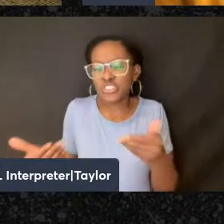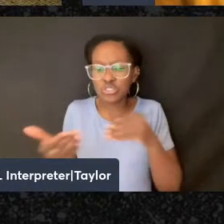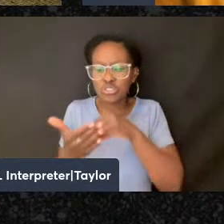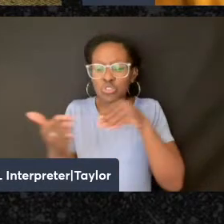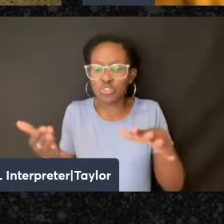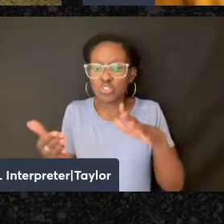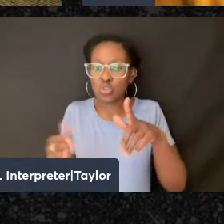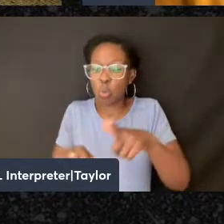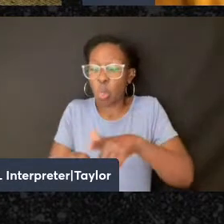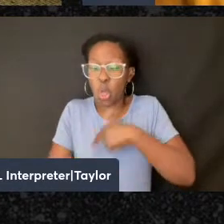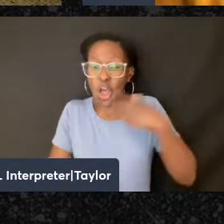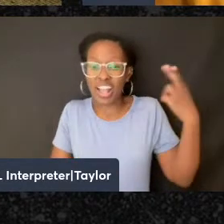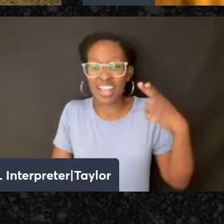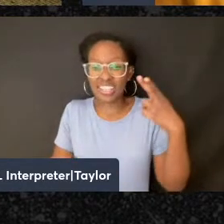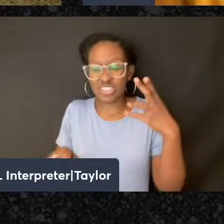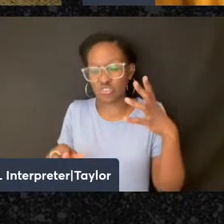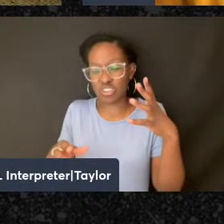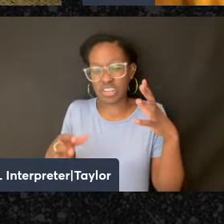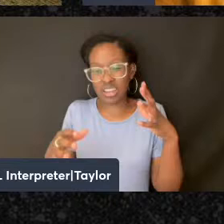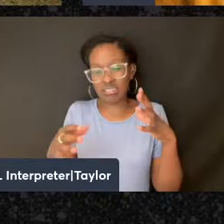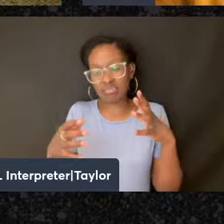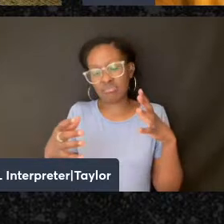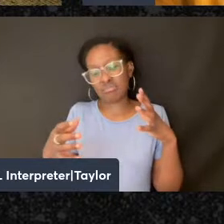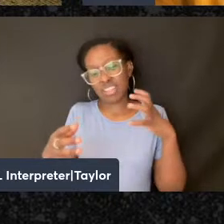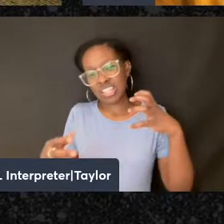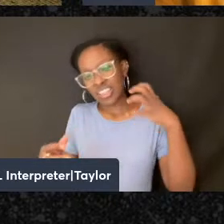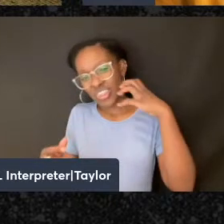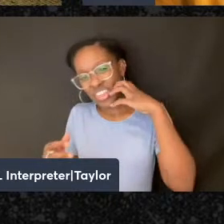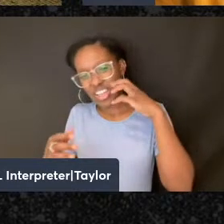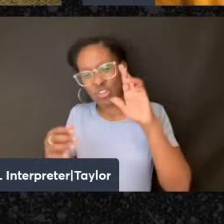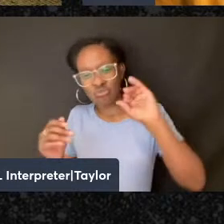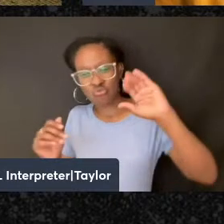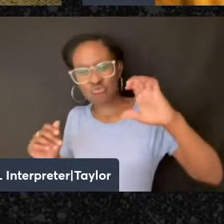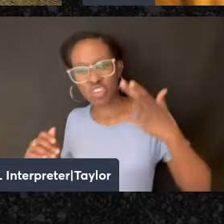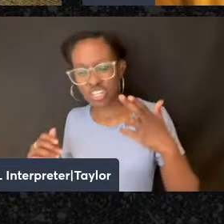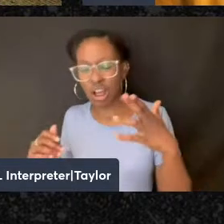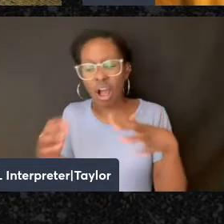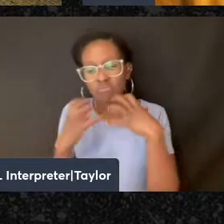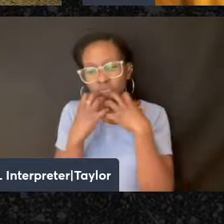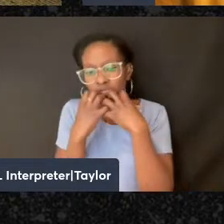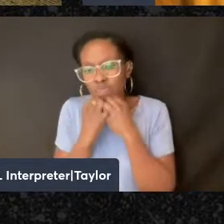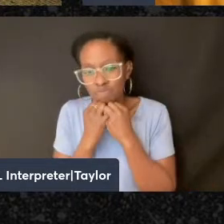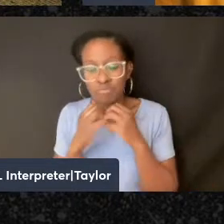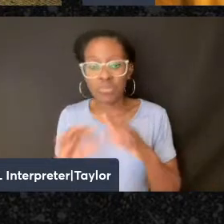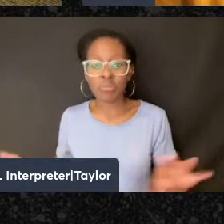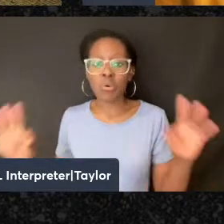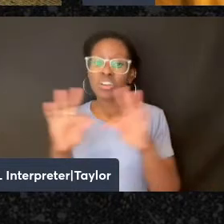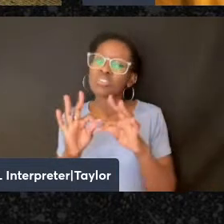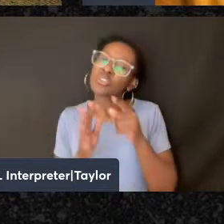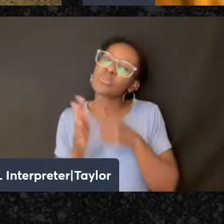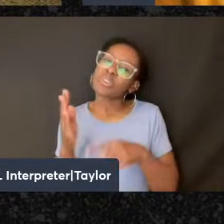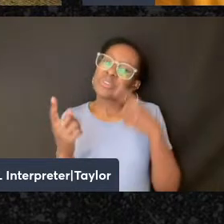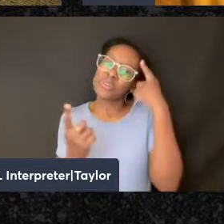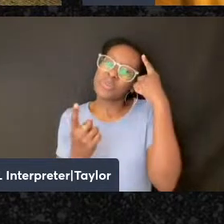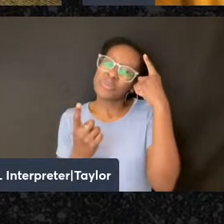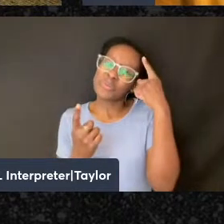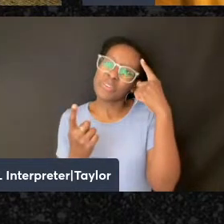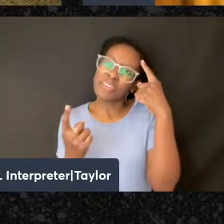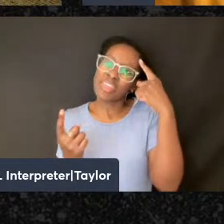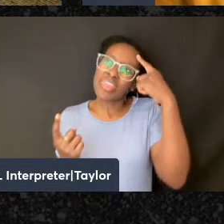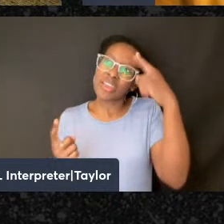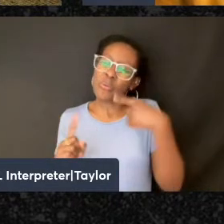they're used to hearing about is so valuable. So what are some of things we, when we are inspired by